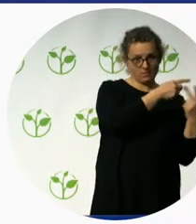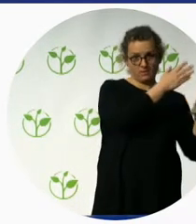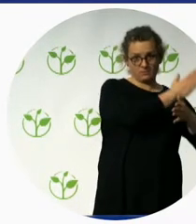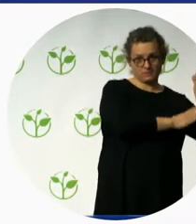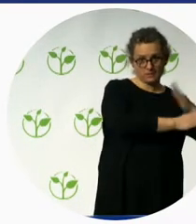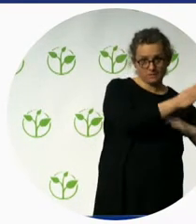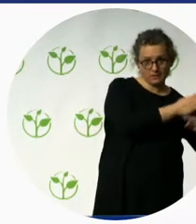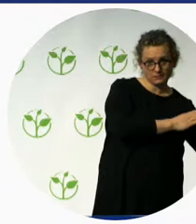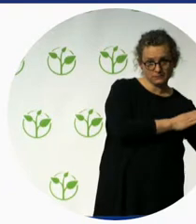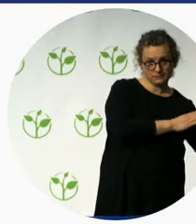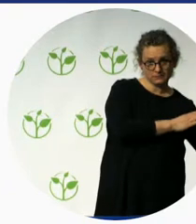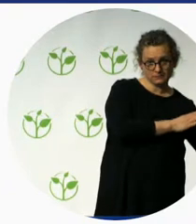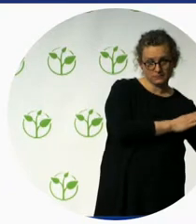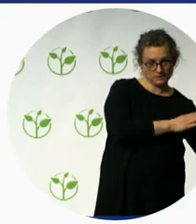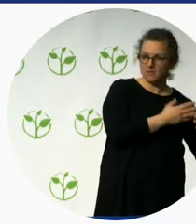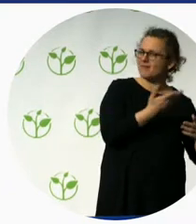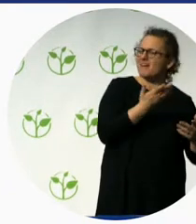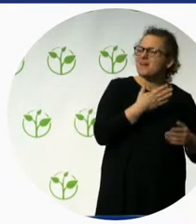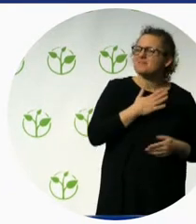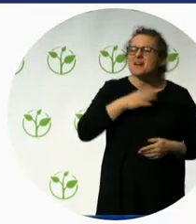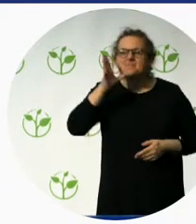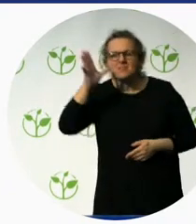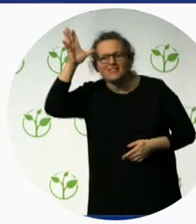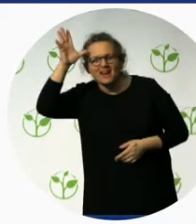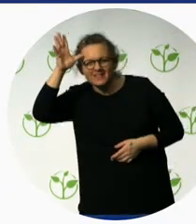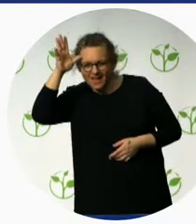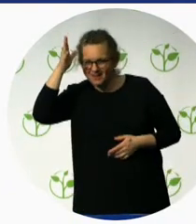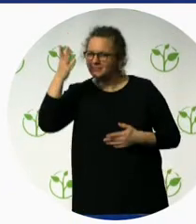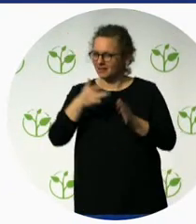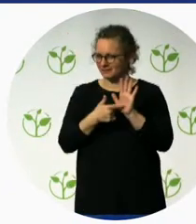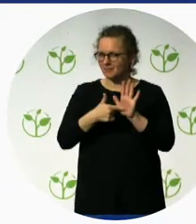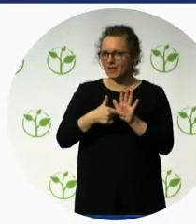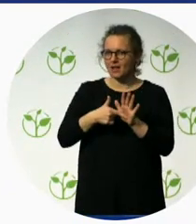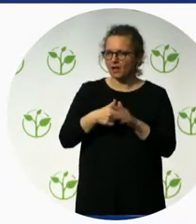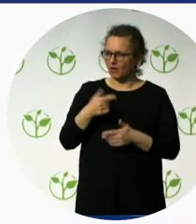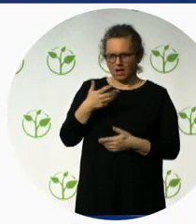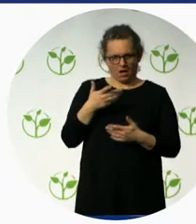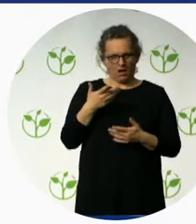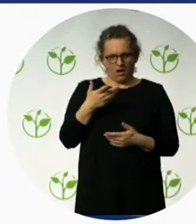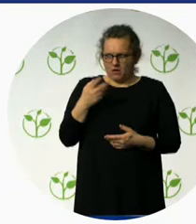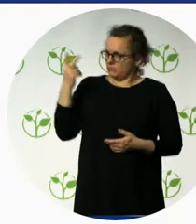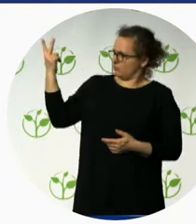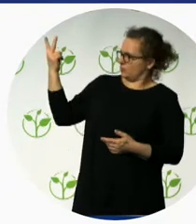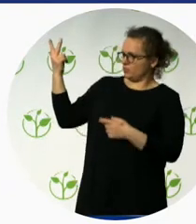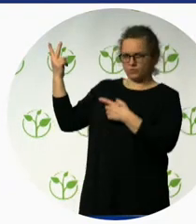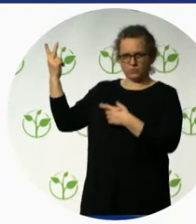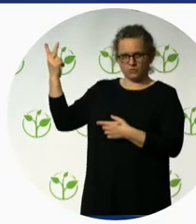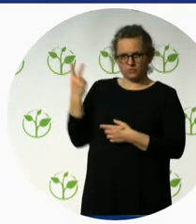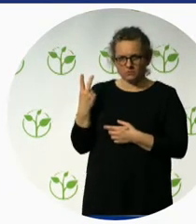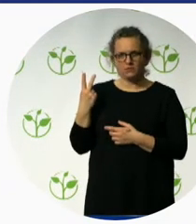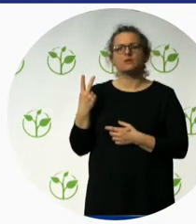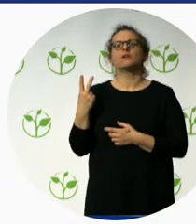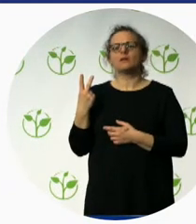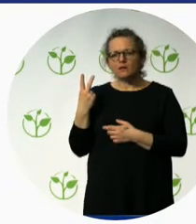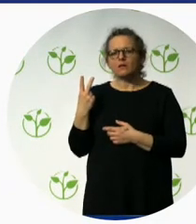mixing people of various disabilities together with people without disabilities and then travelling together. So, like in our